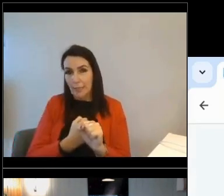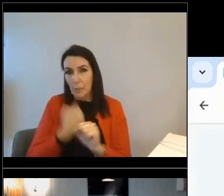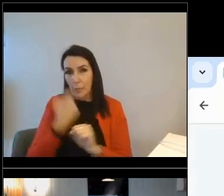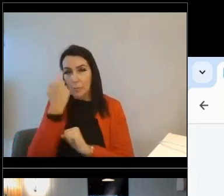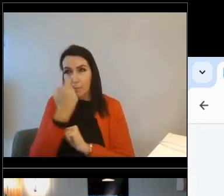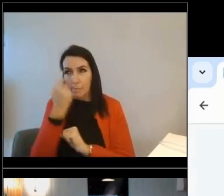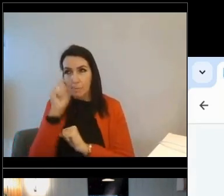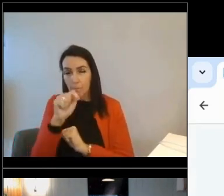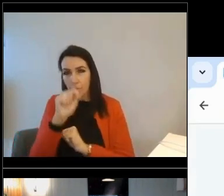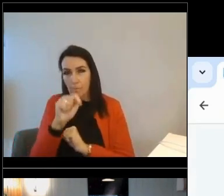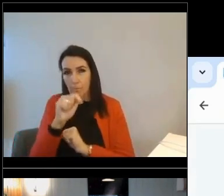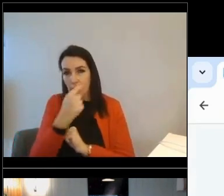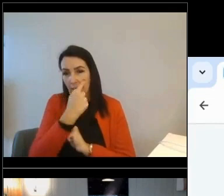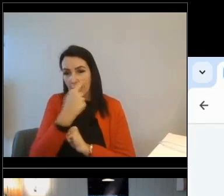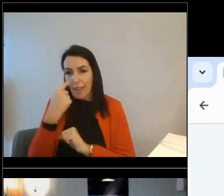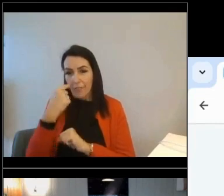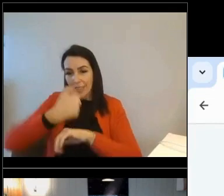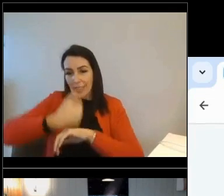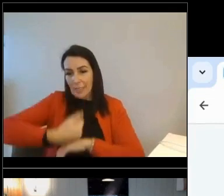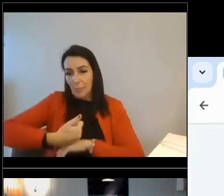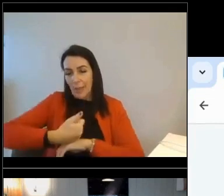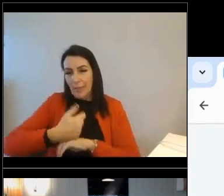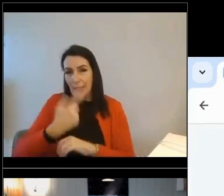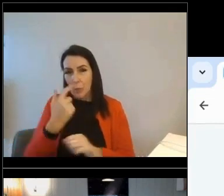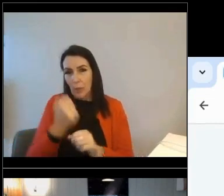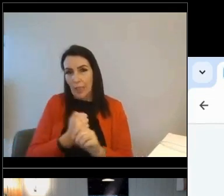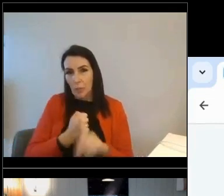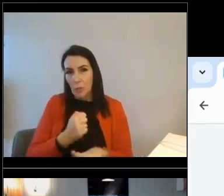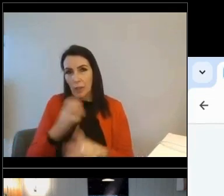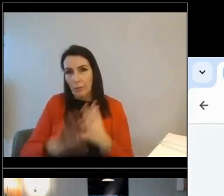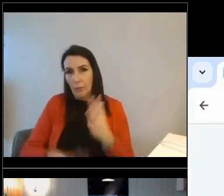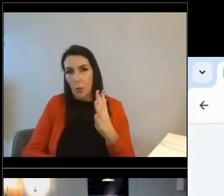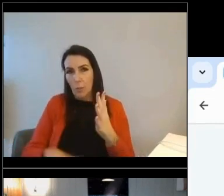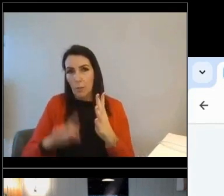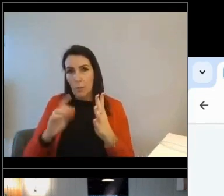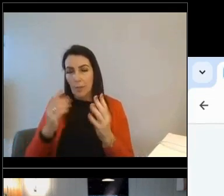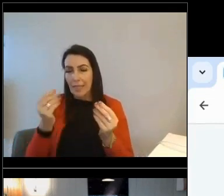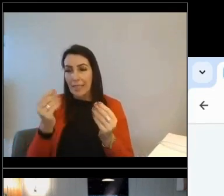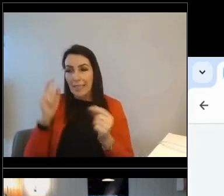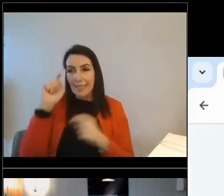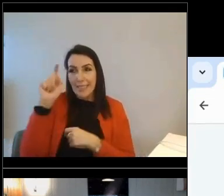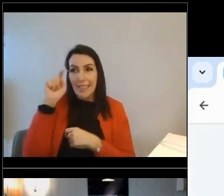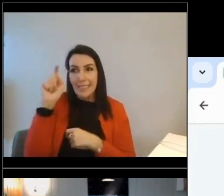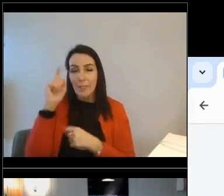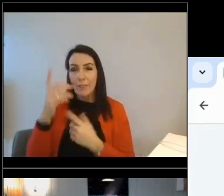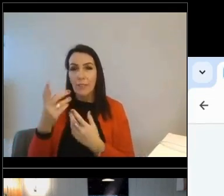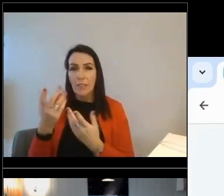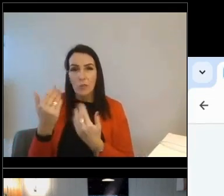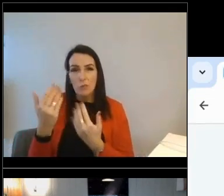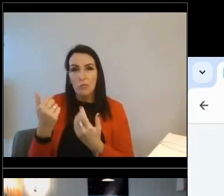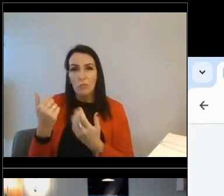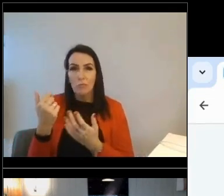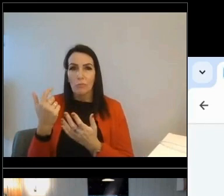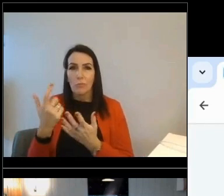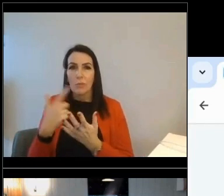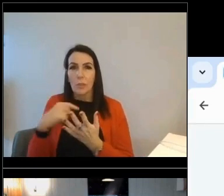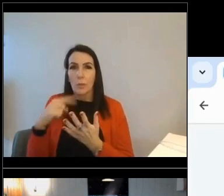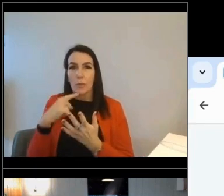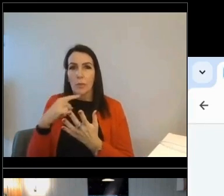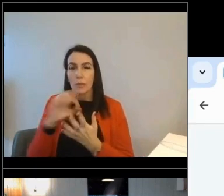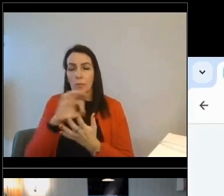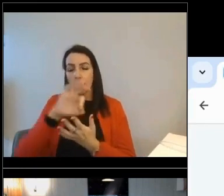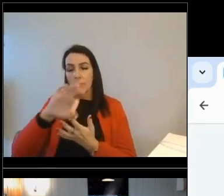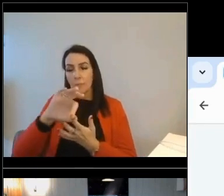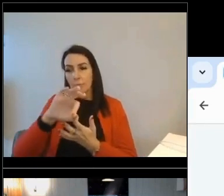part of the evidence base for maybe, you know, certain incentives that you're offering them. You might want them to send an action plan in to